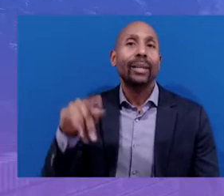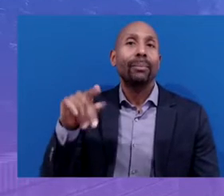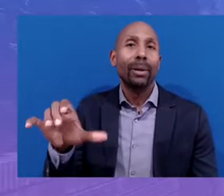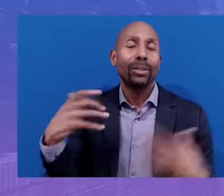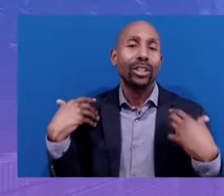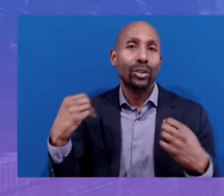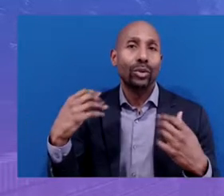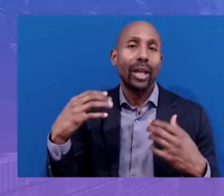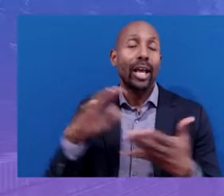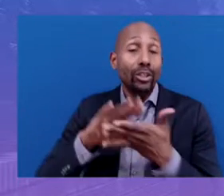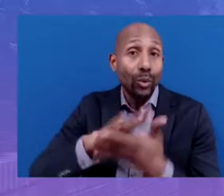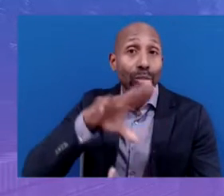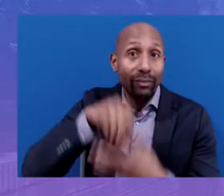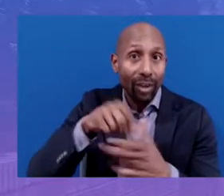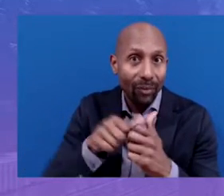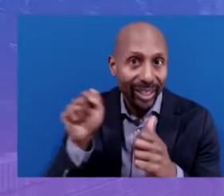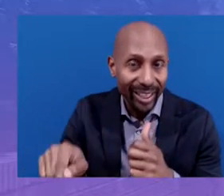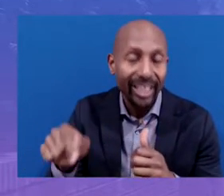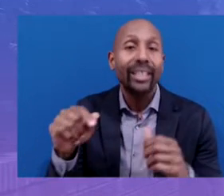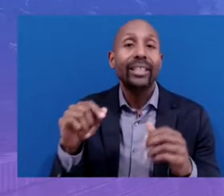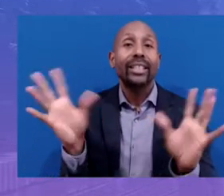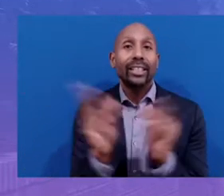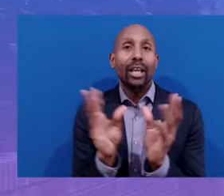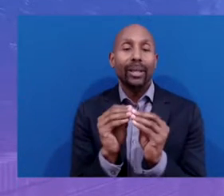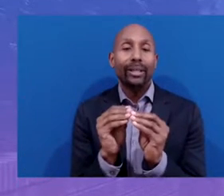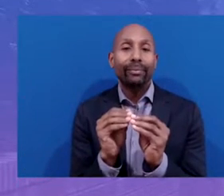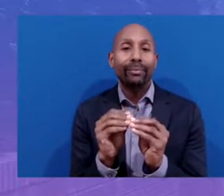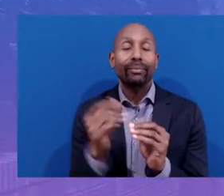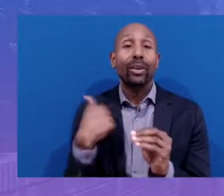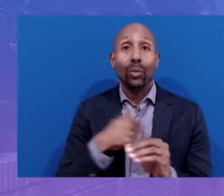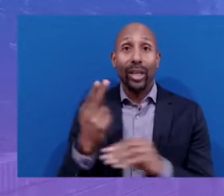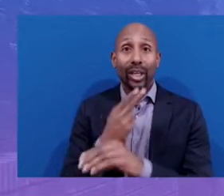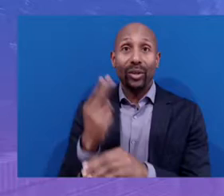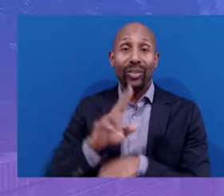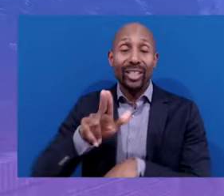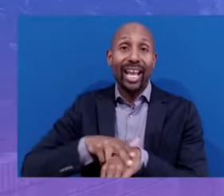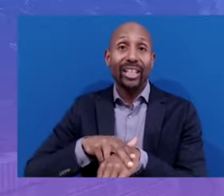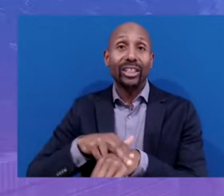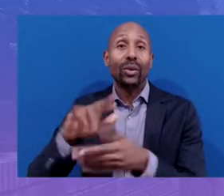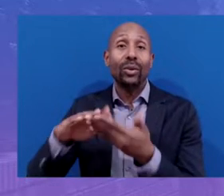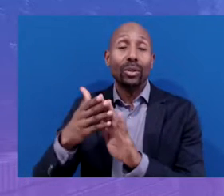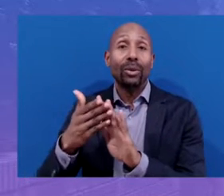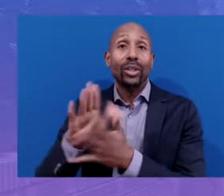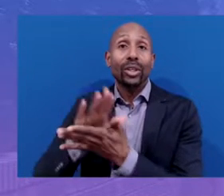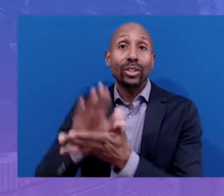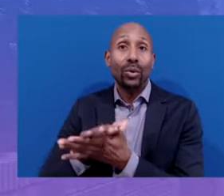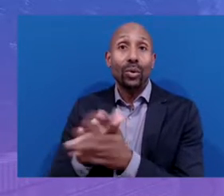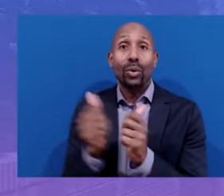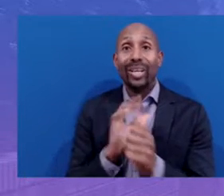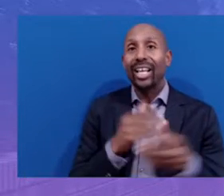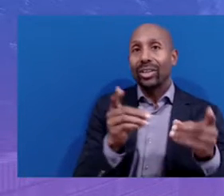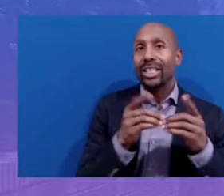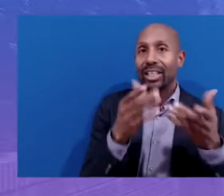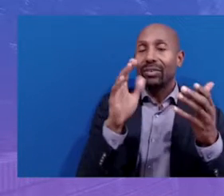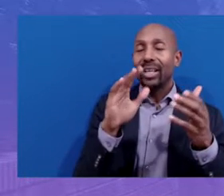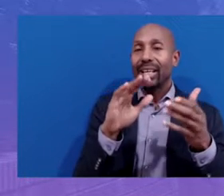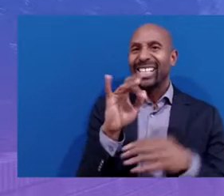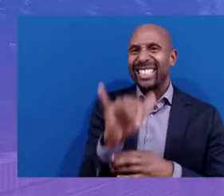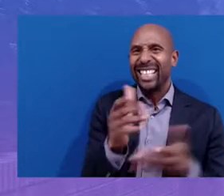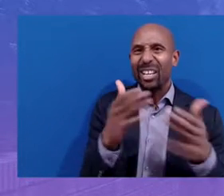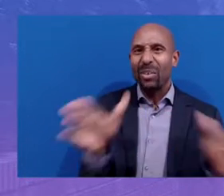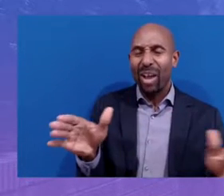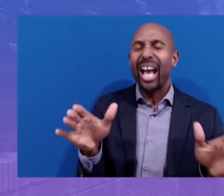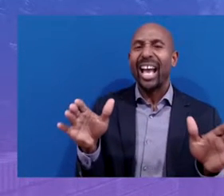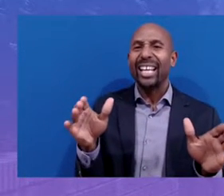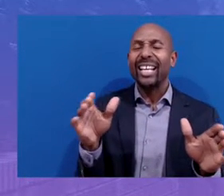Boston Community Hub Schools pairs a national community schools model with our district and citywide commitment to racial equity. We